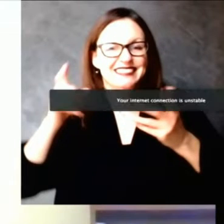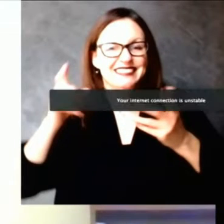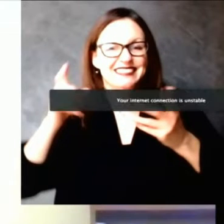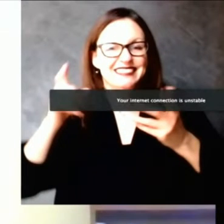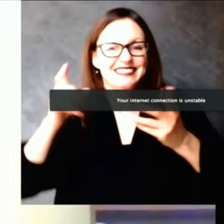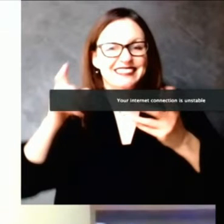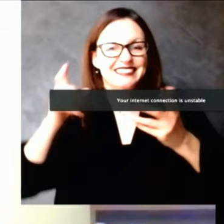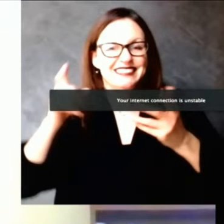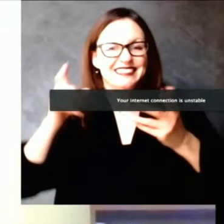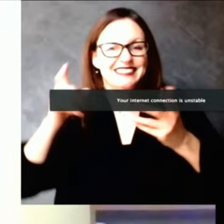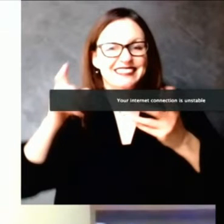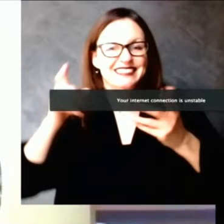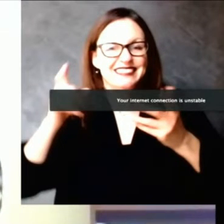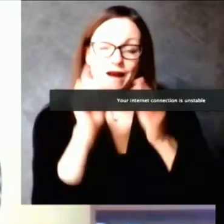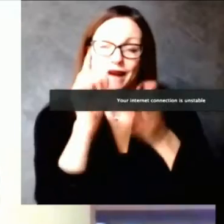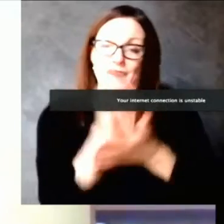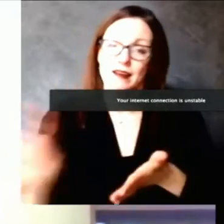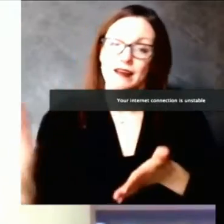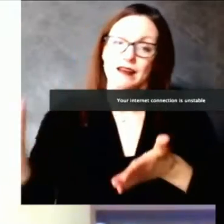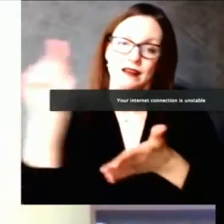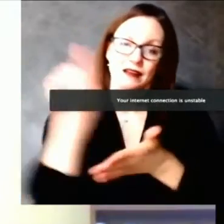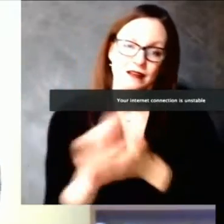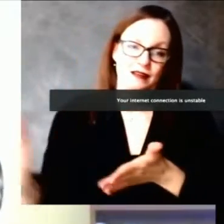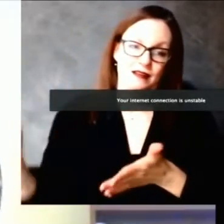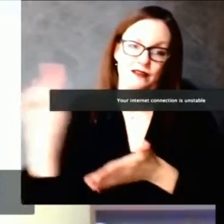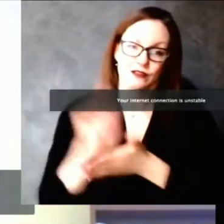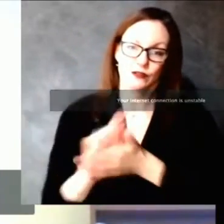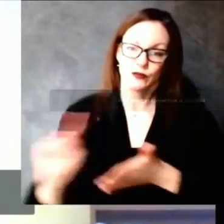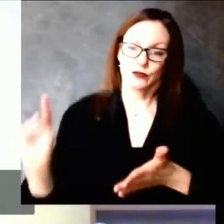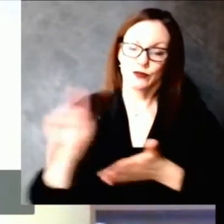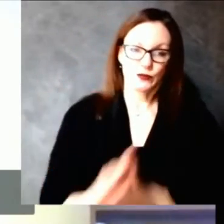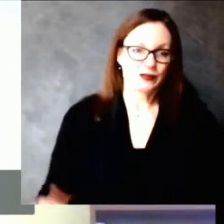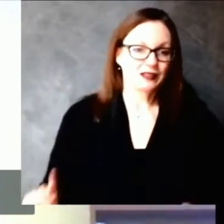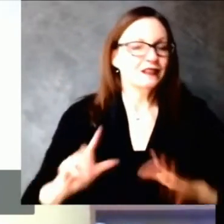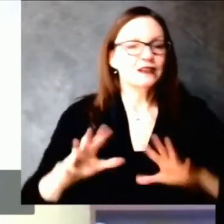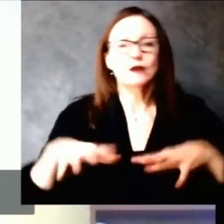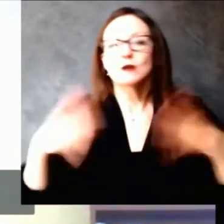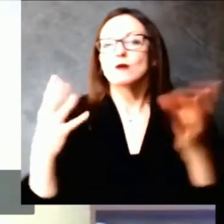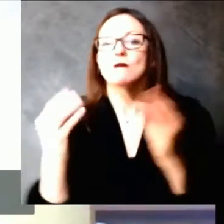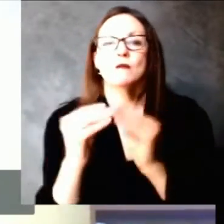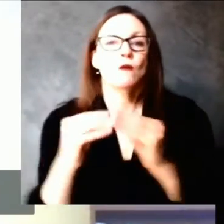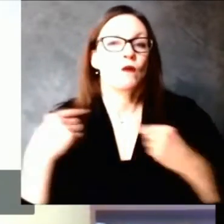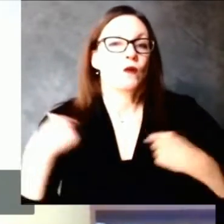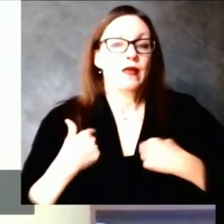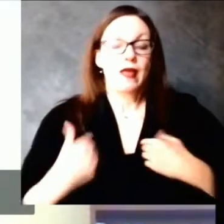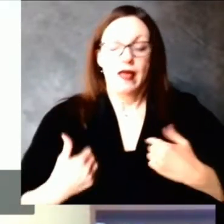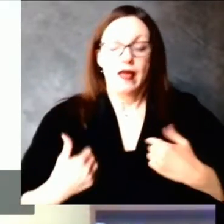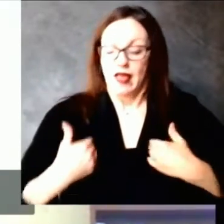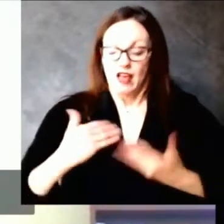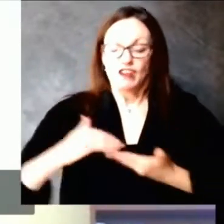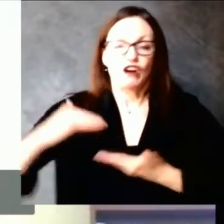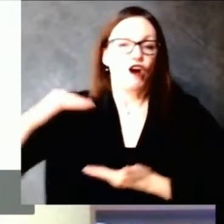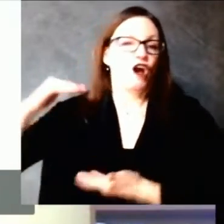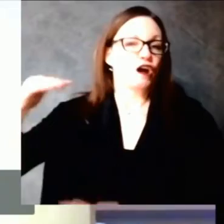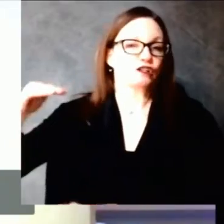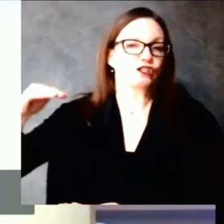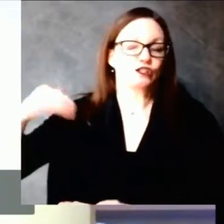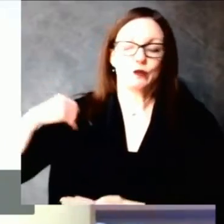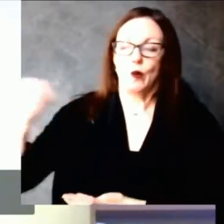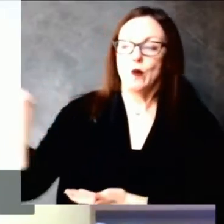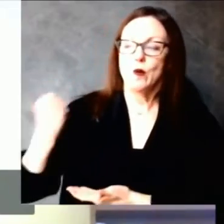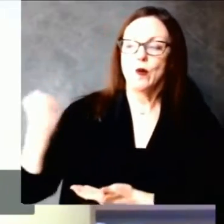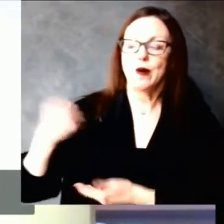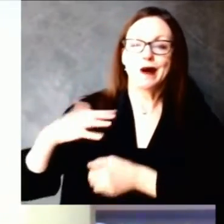allotment largely that is going into people's arms now rather than the weekly allotment plus a little bit of